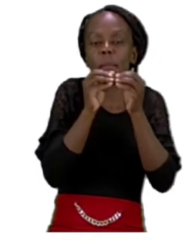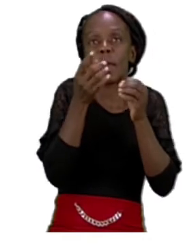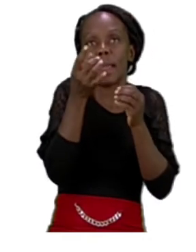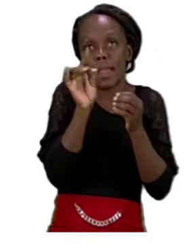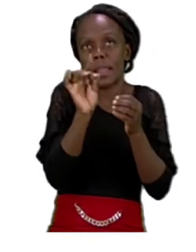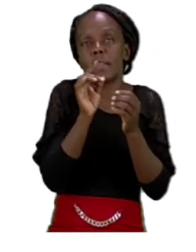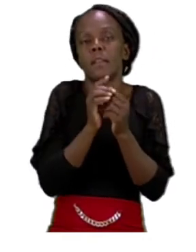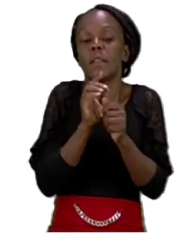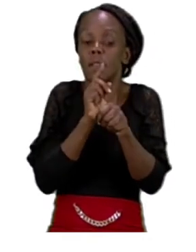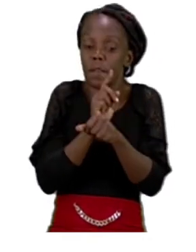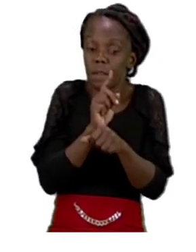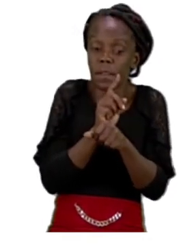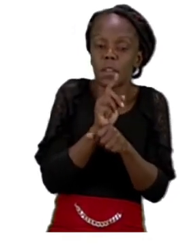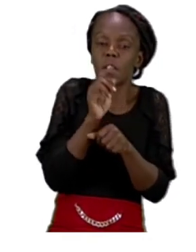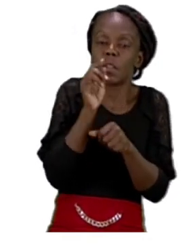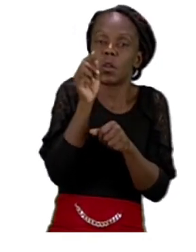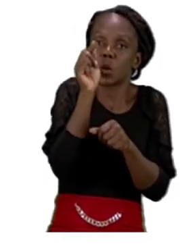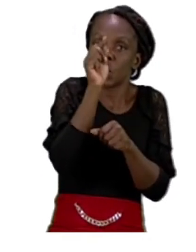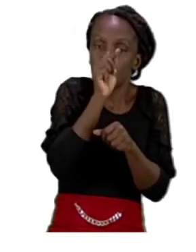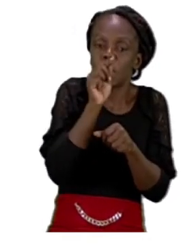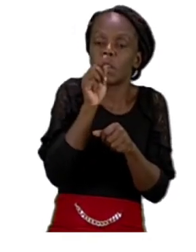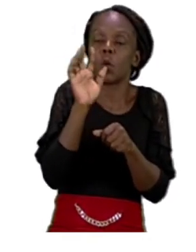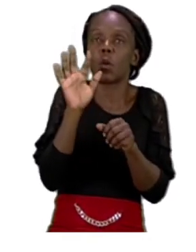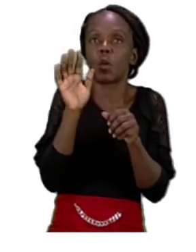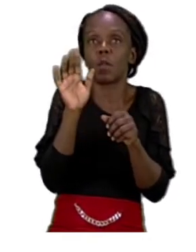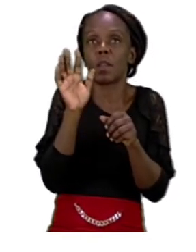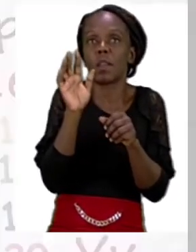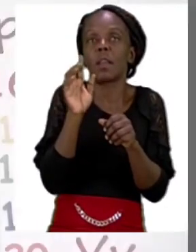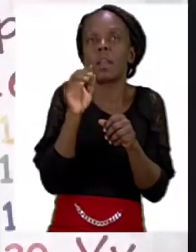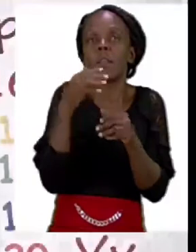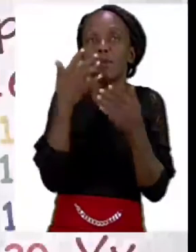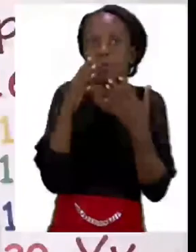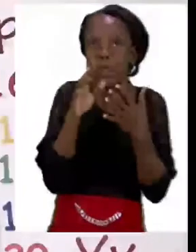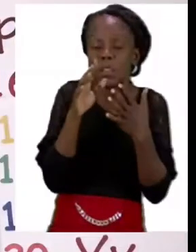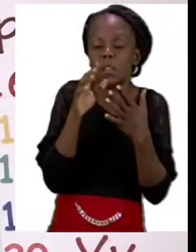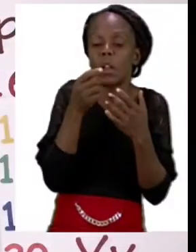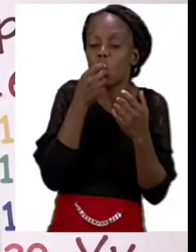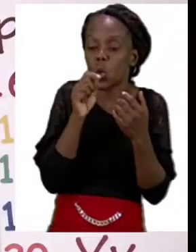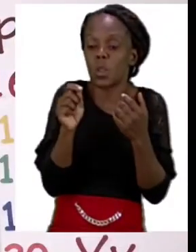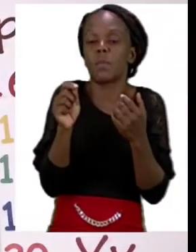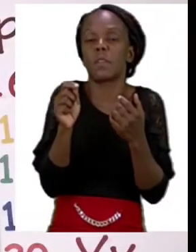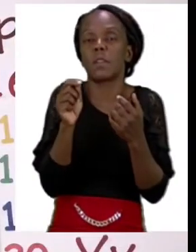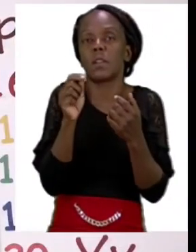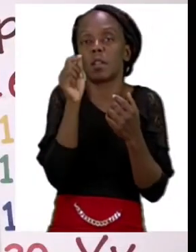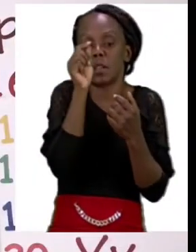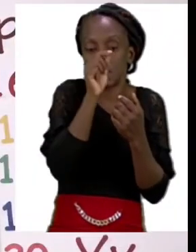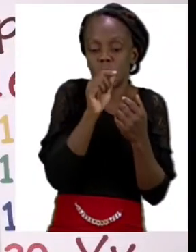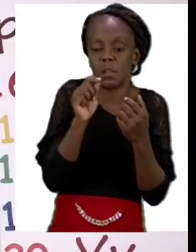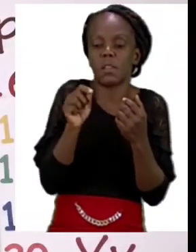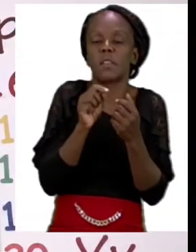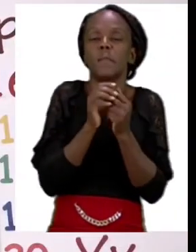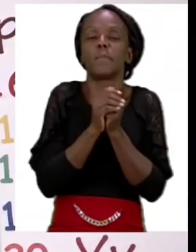to trace then after that I'd like you to please try